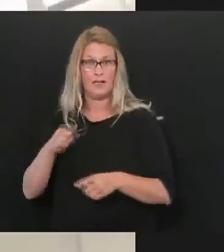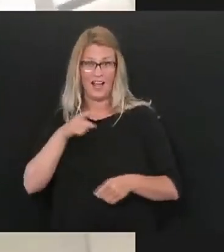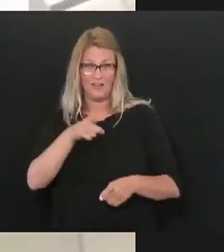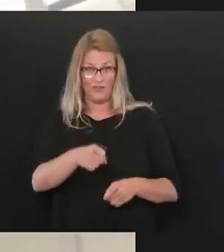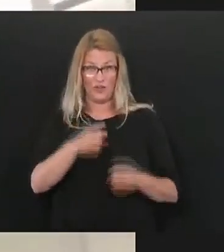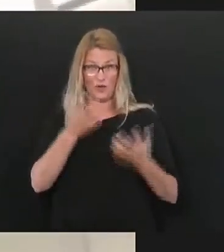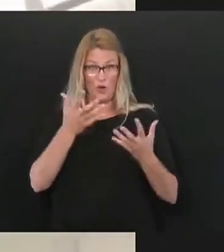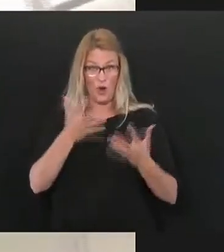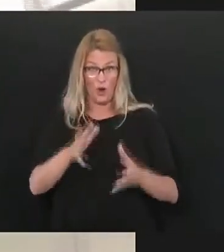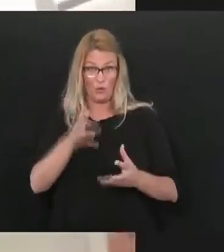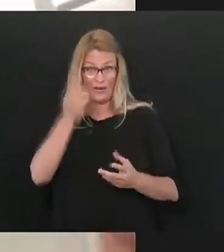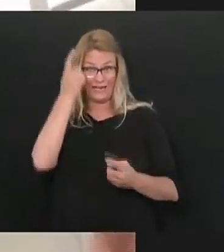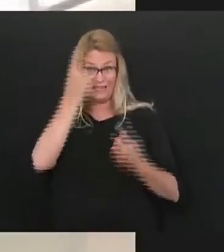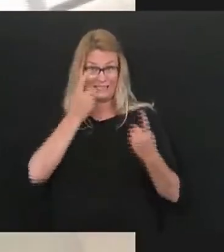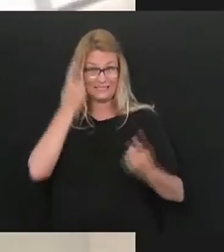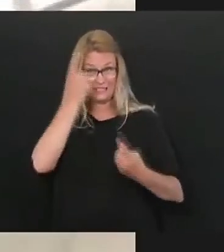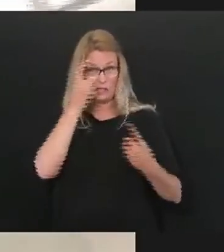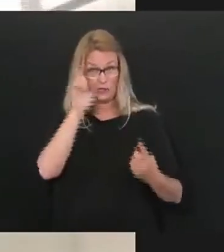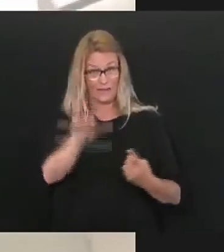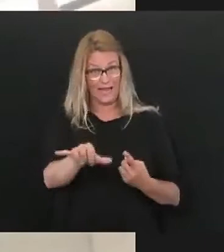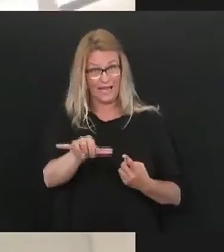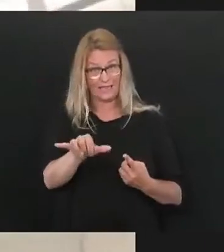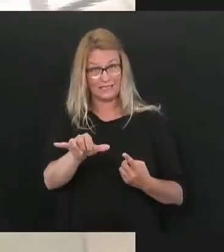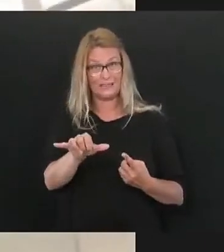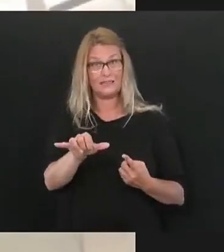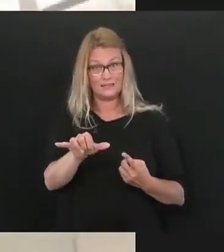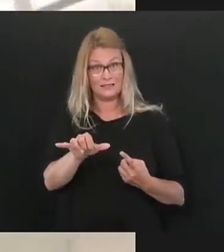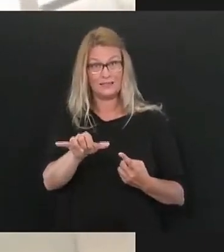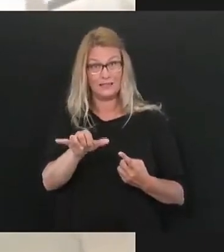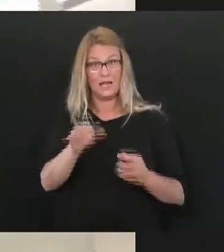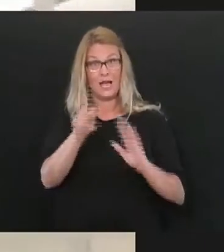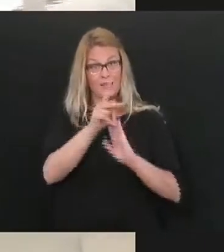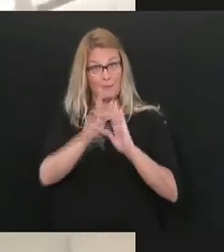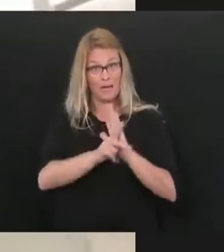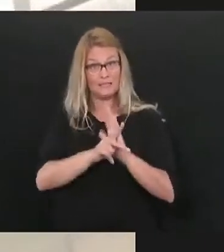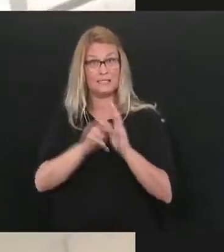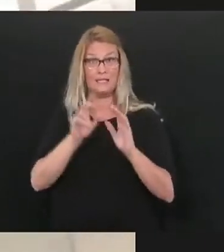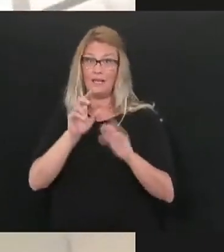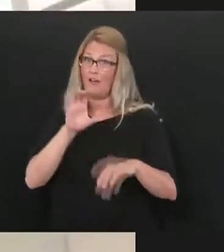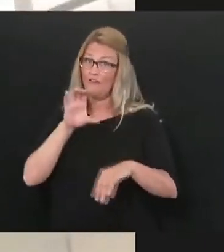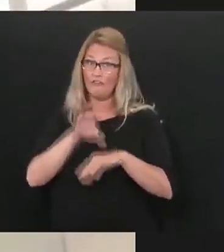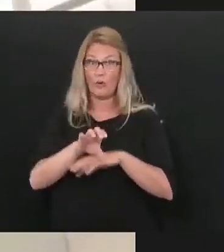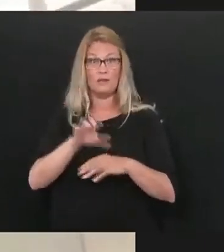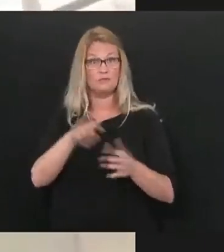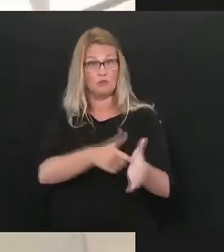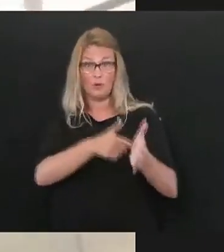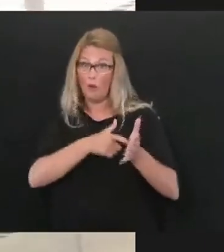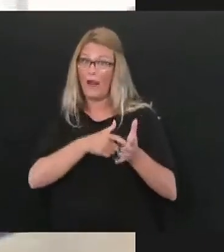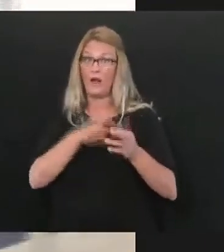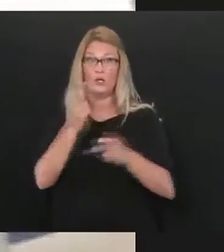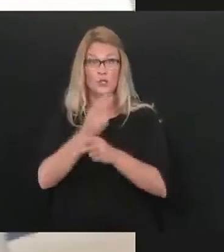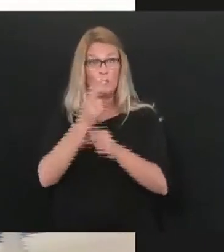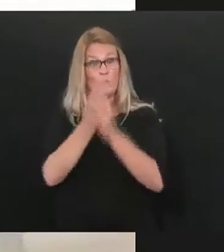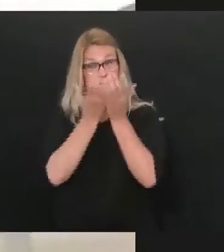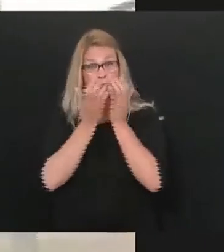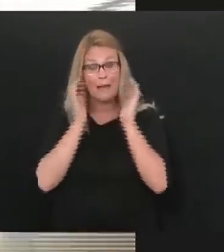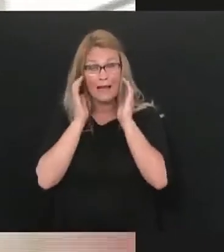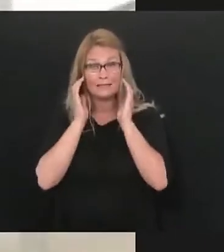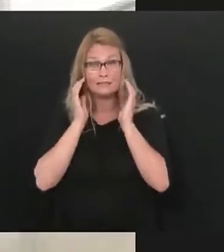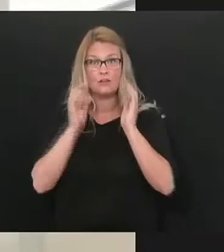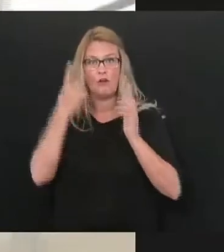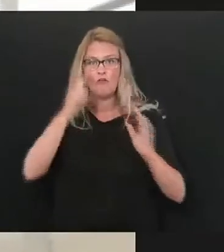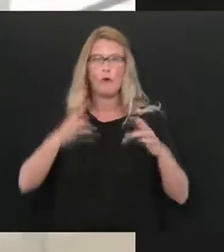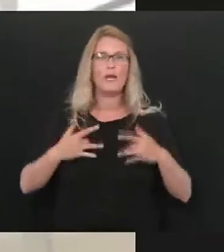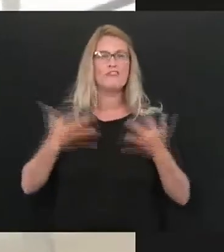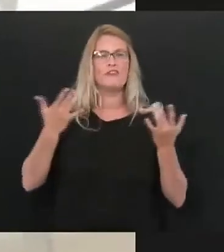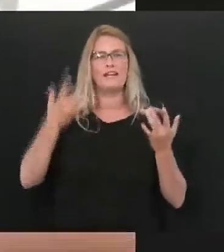Dr. Marshway on this too are you giving any thought to rethinking the policy and perhaps mandating masks maybe it's just certain events like a